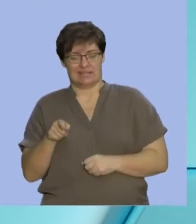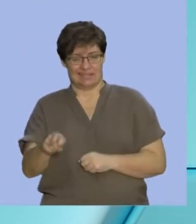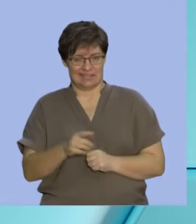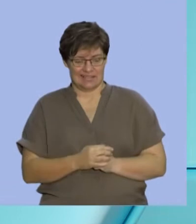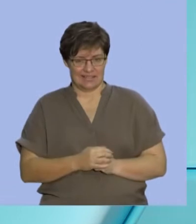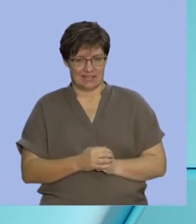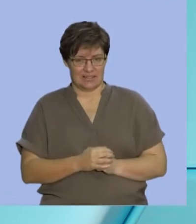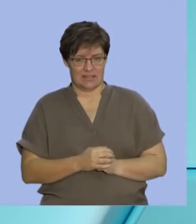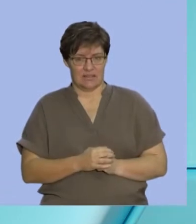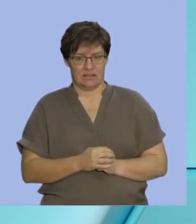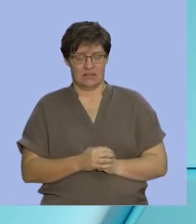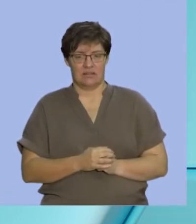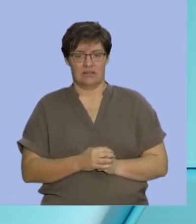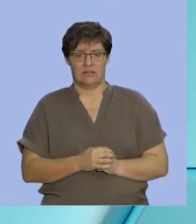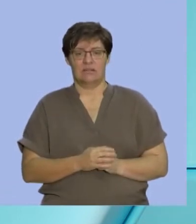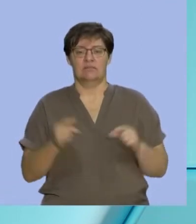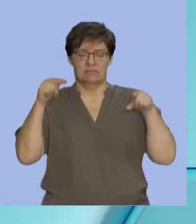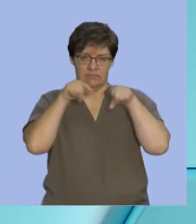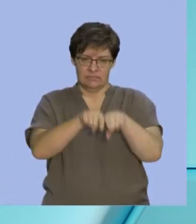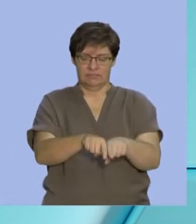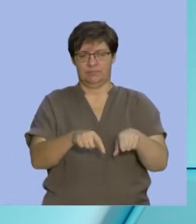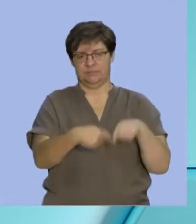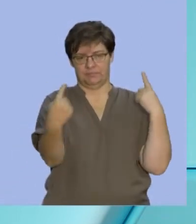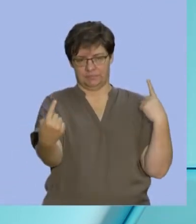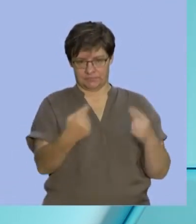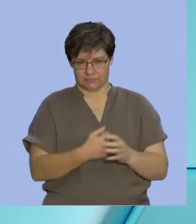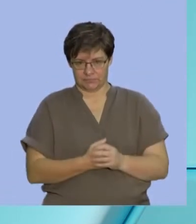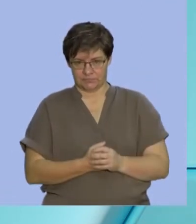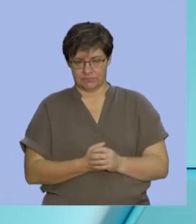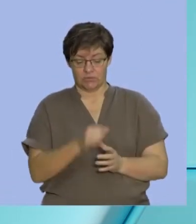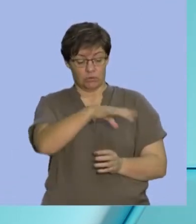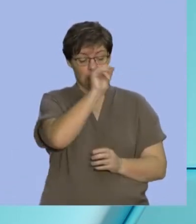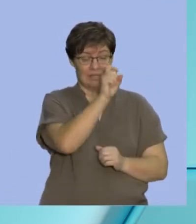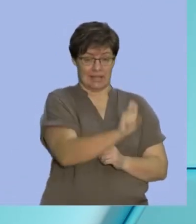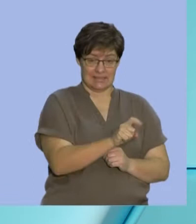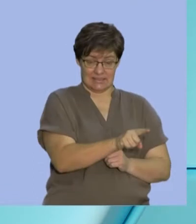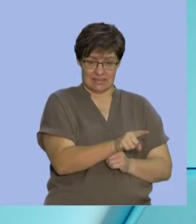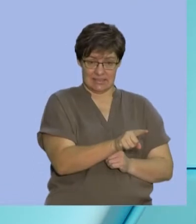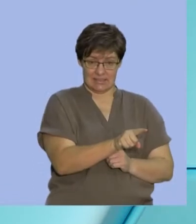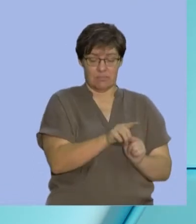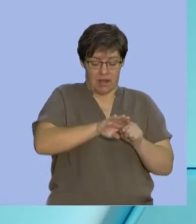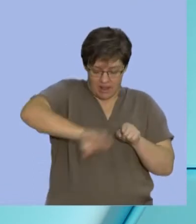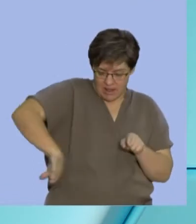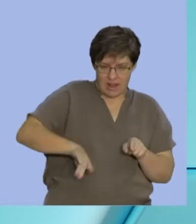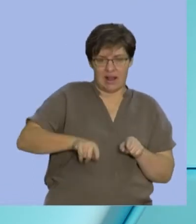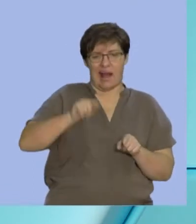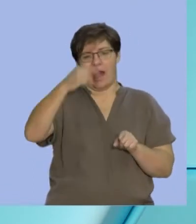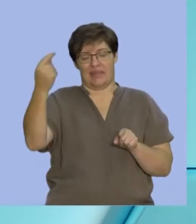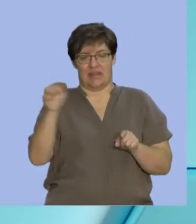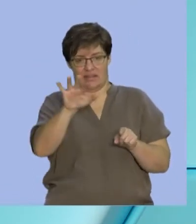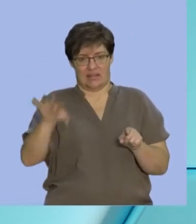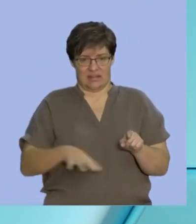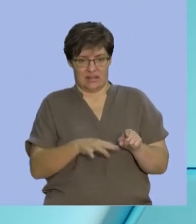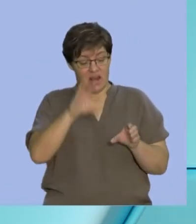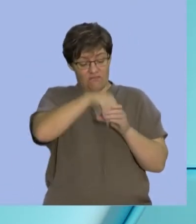Well, they are mutually exclusive. If we've chosen X, we're excluding all those elements